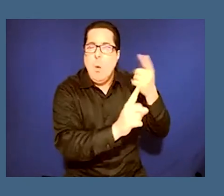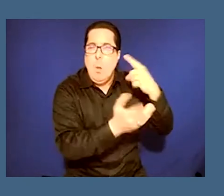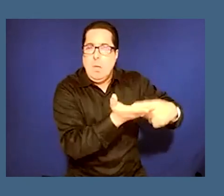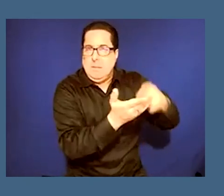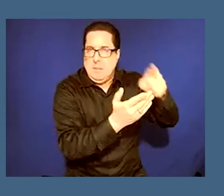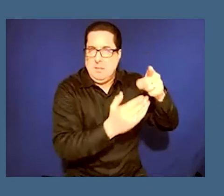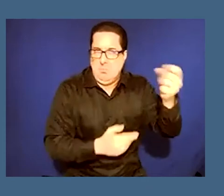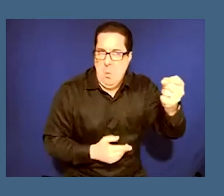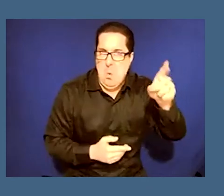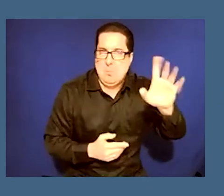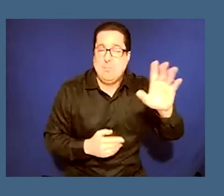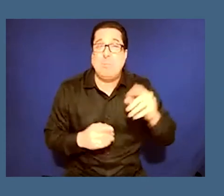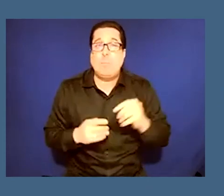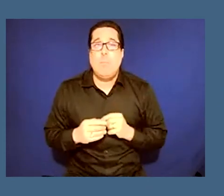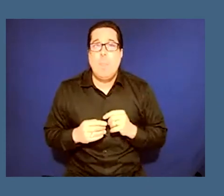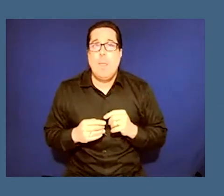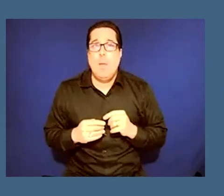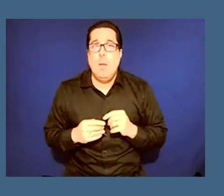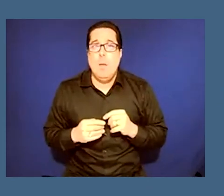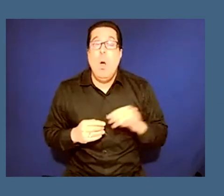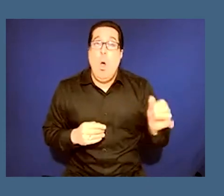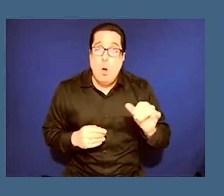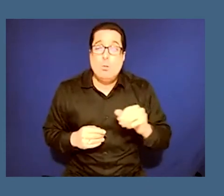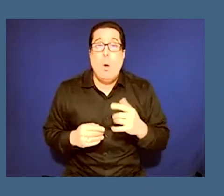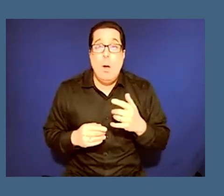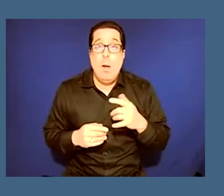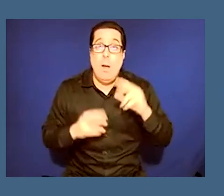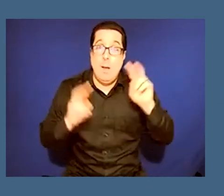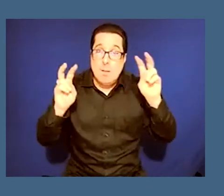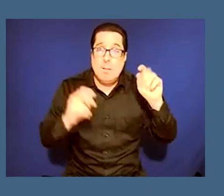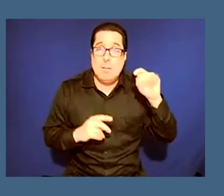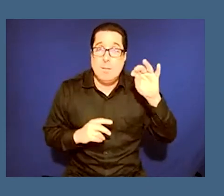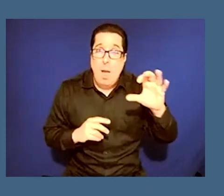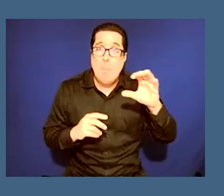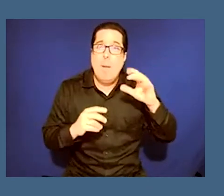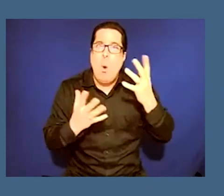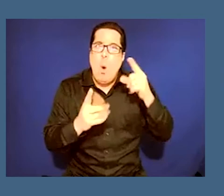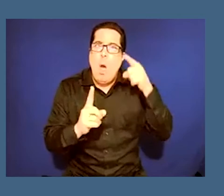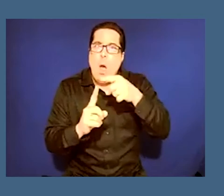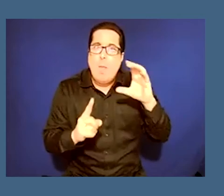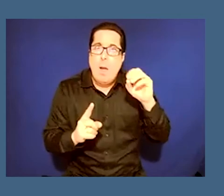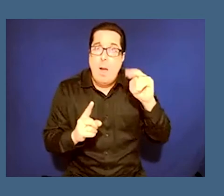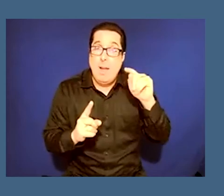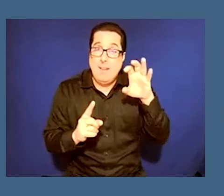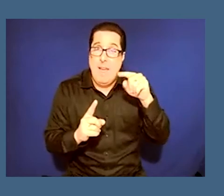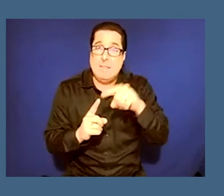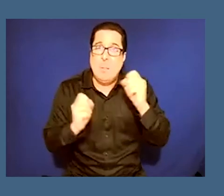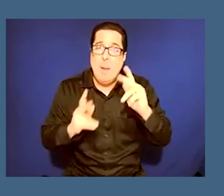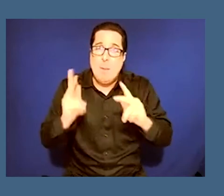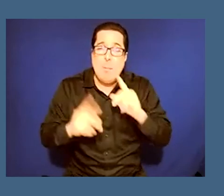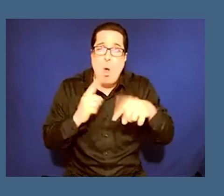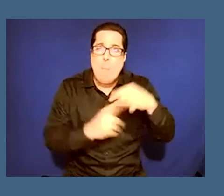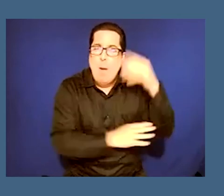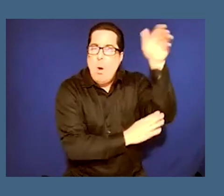i think context is a topic that a lot of people are talking about especially in reference to like confederate statues